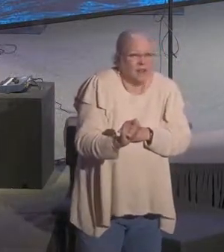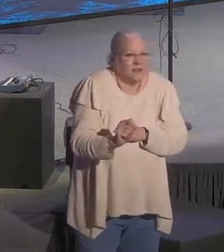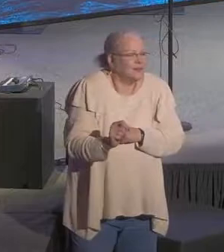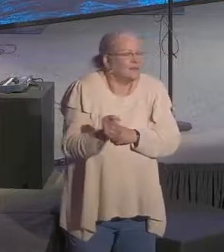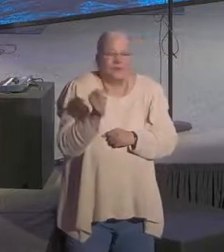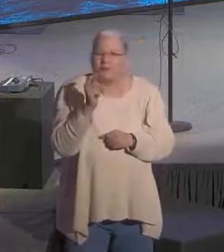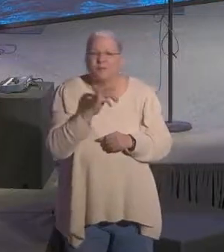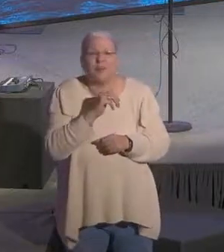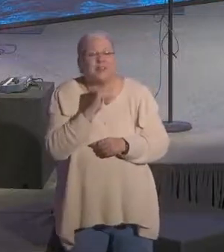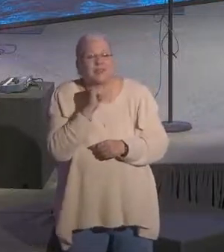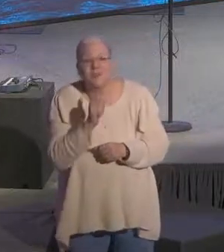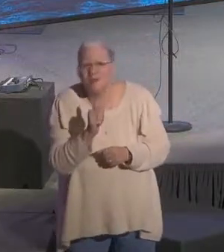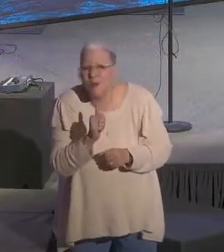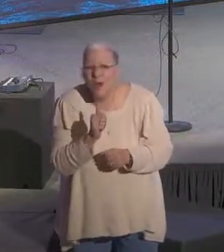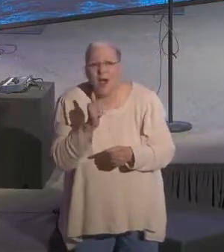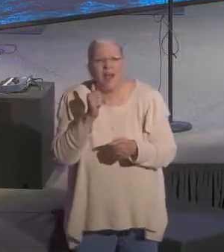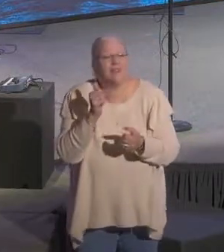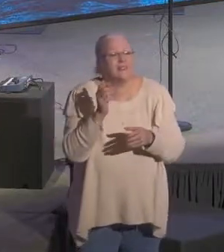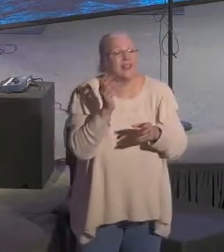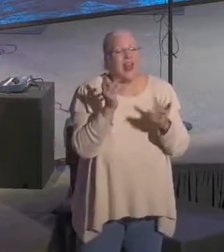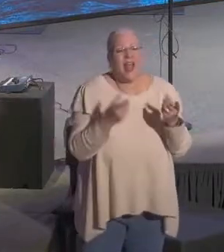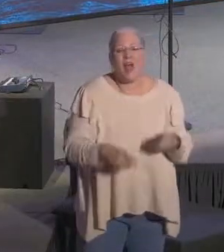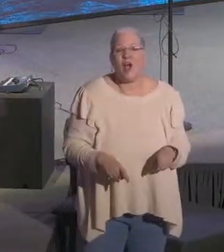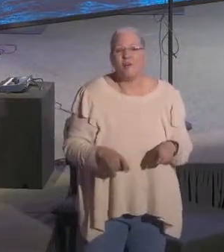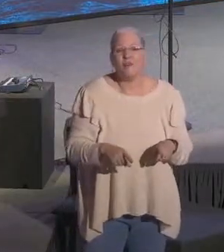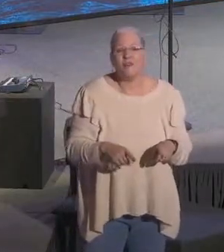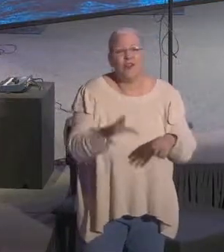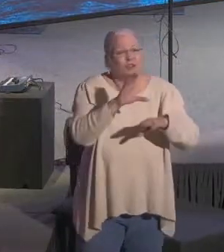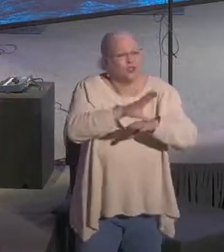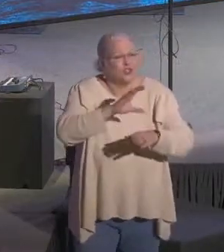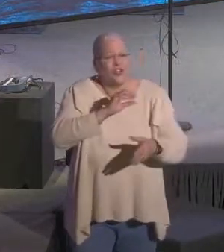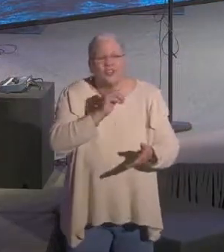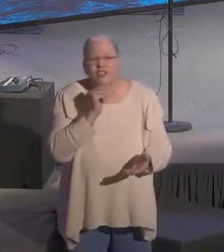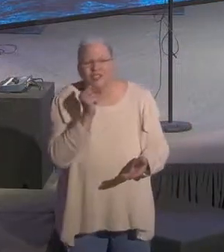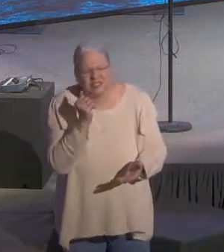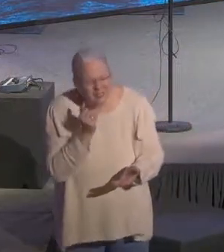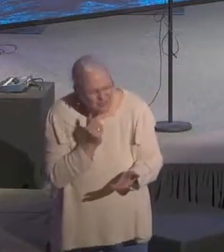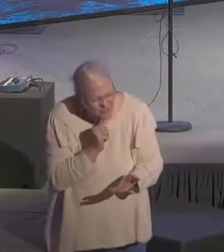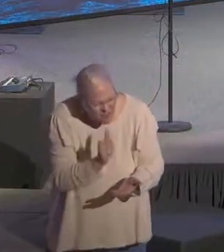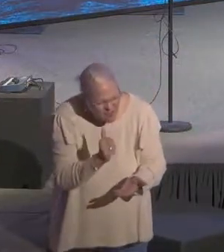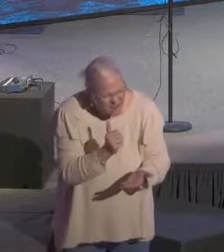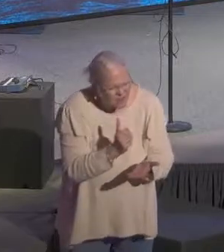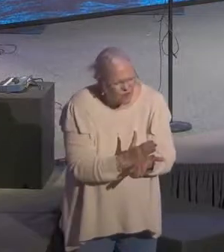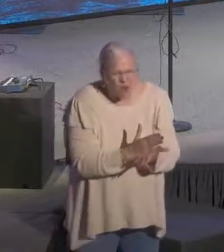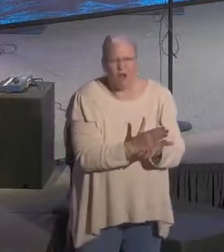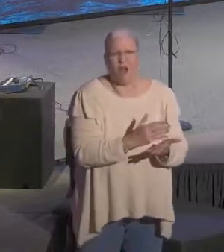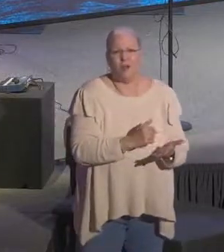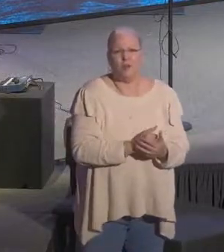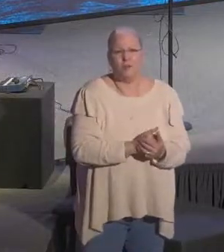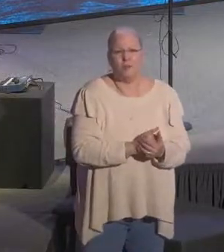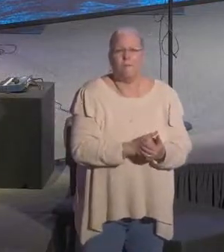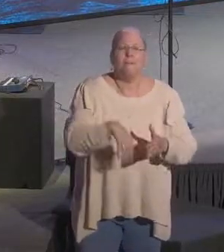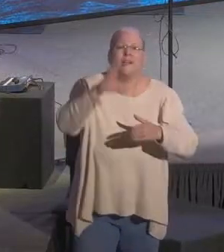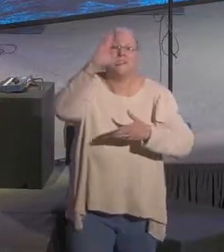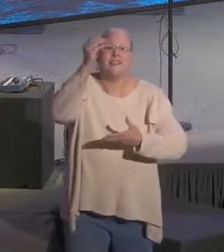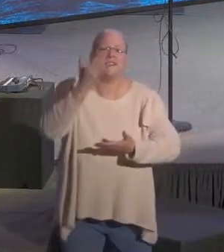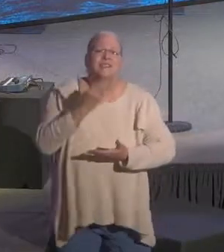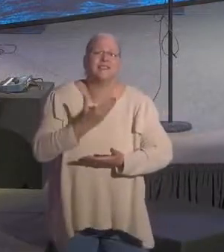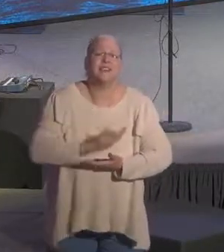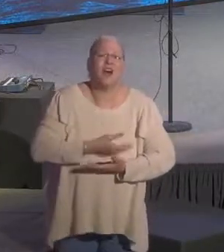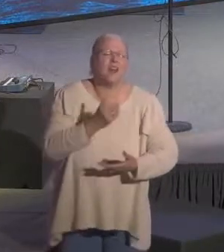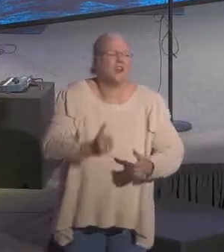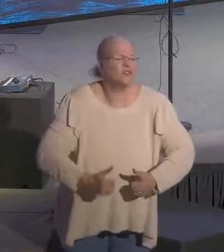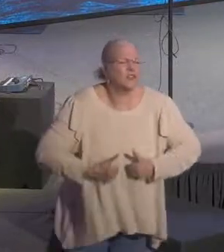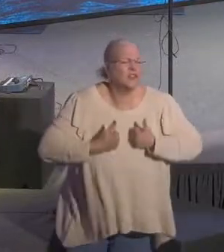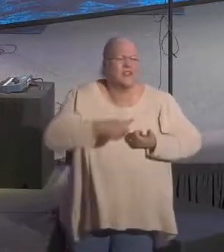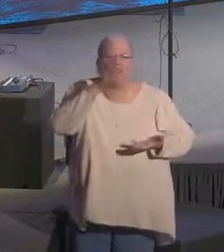I will build my church. He doesn't say I could build it, I might build it, I'm probably going to build it. No, the son of the living God